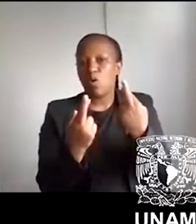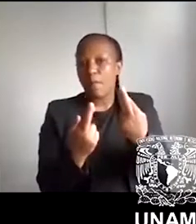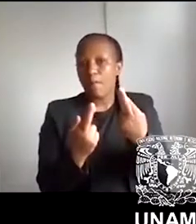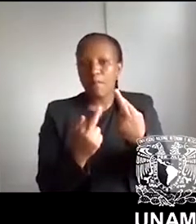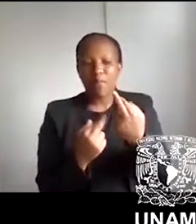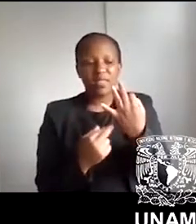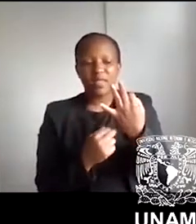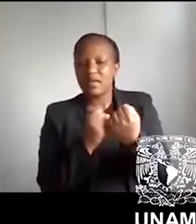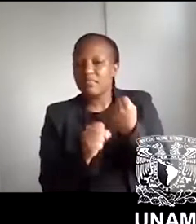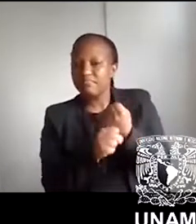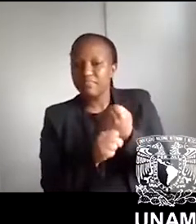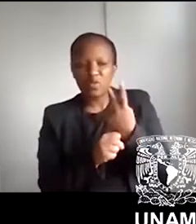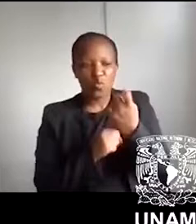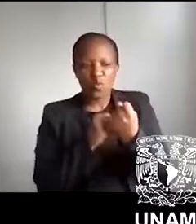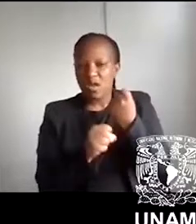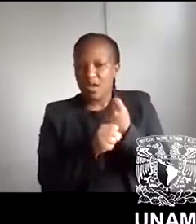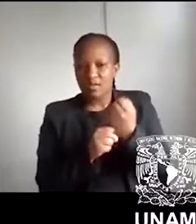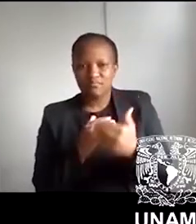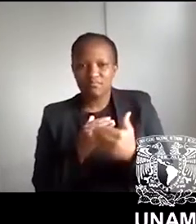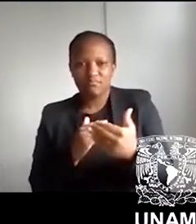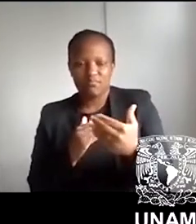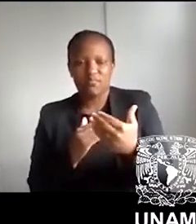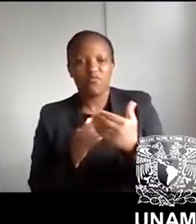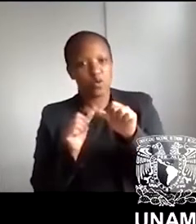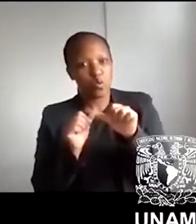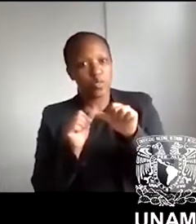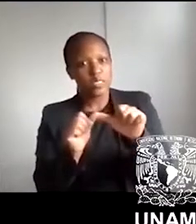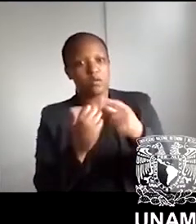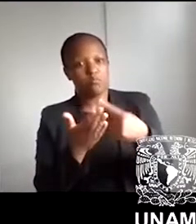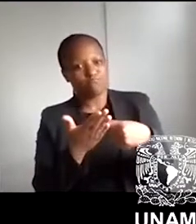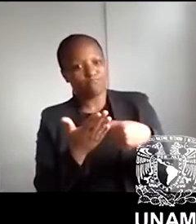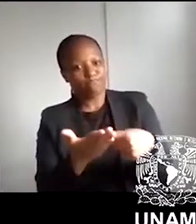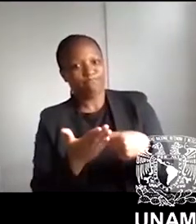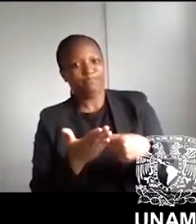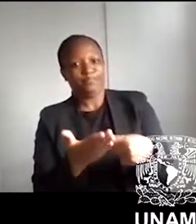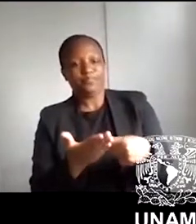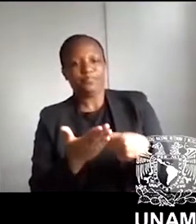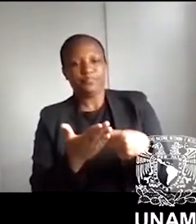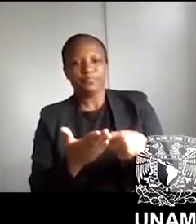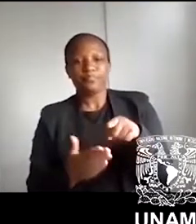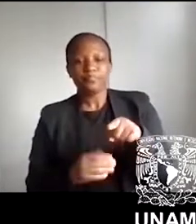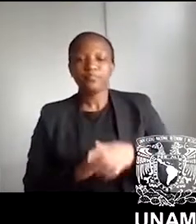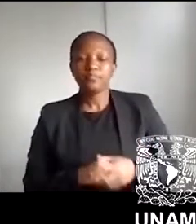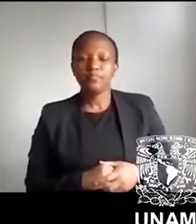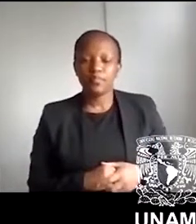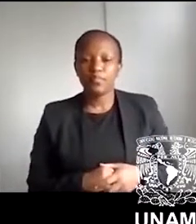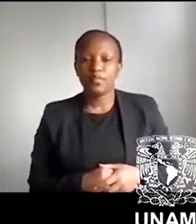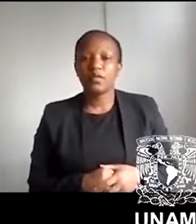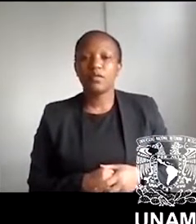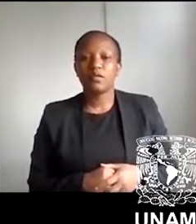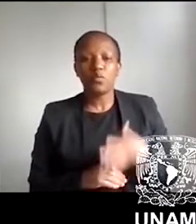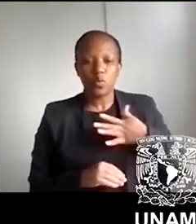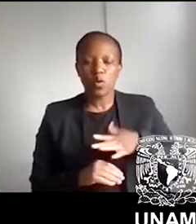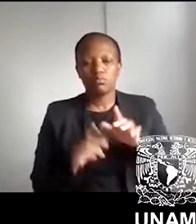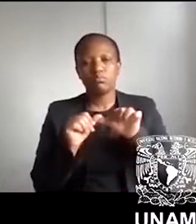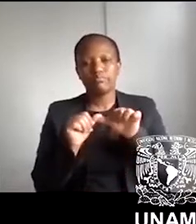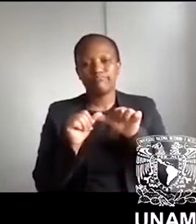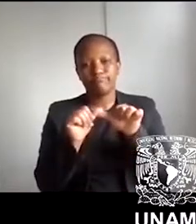years. For as long as we can manage to keep this conversation going, we'd like to, to sustain it,